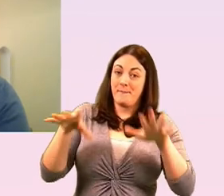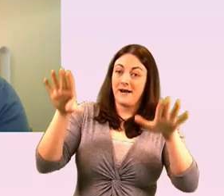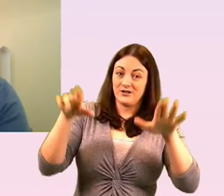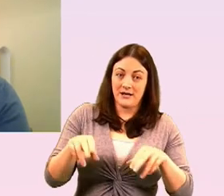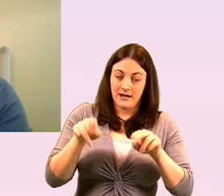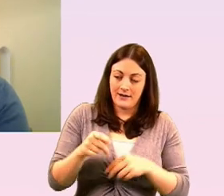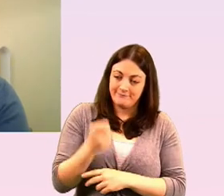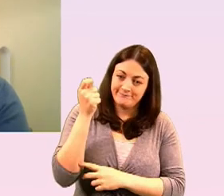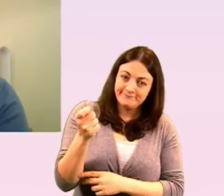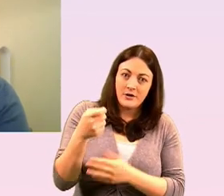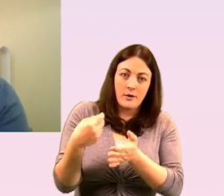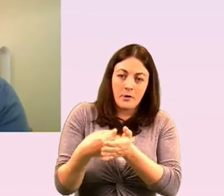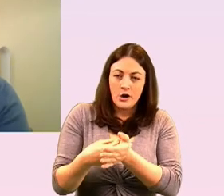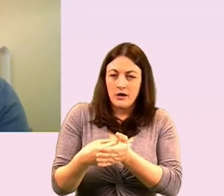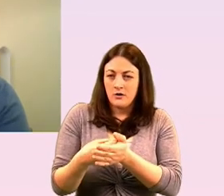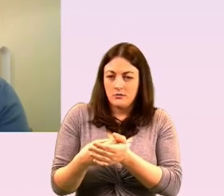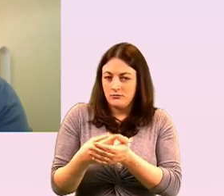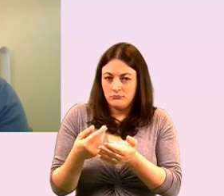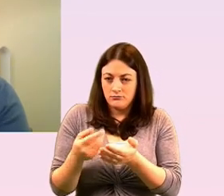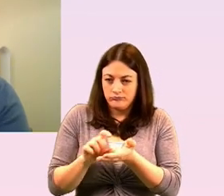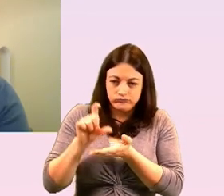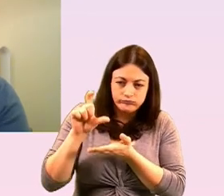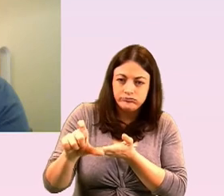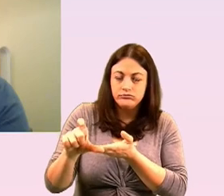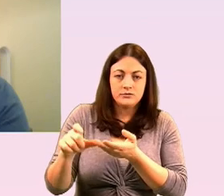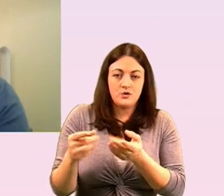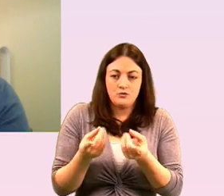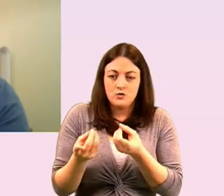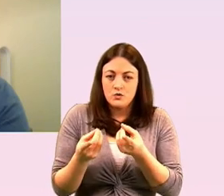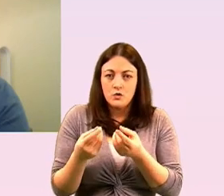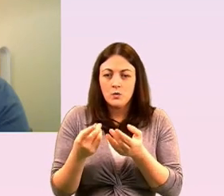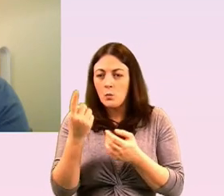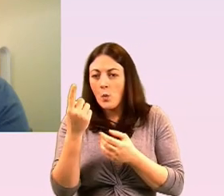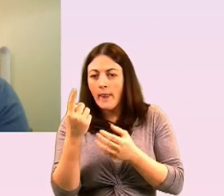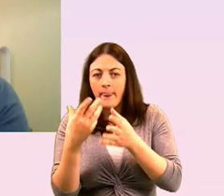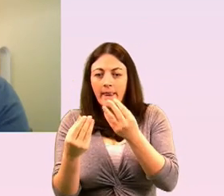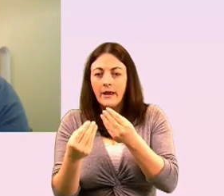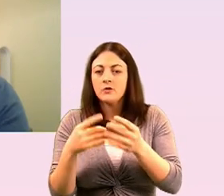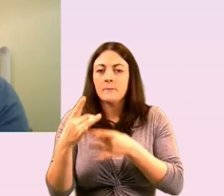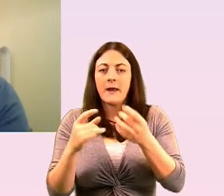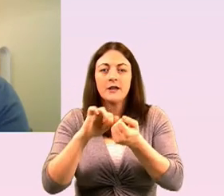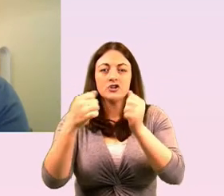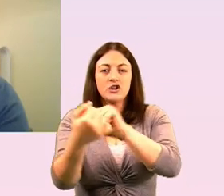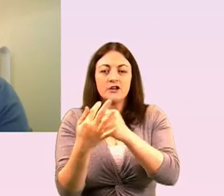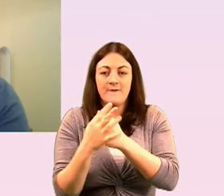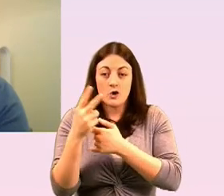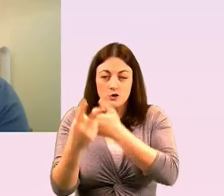do one thing over the next say two years what would you plumb for if you had to i know that's a hard